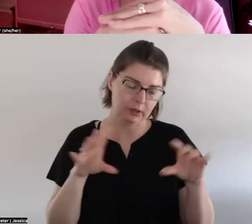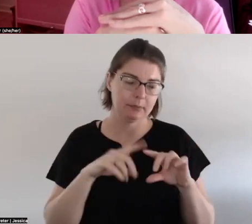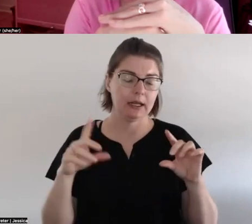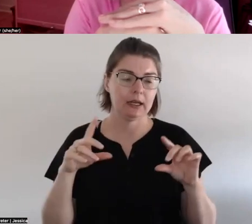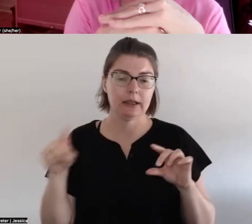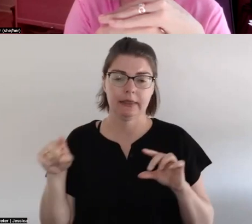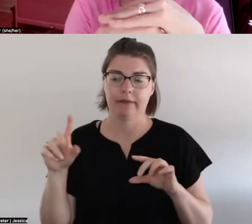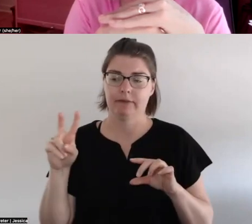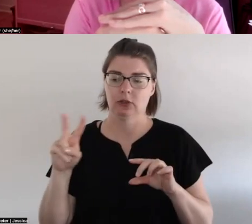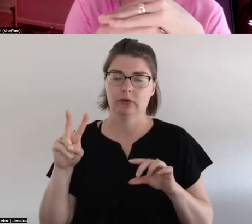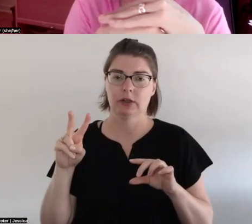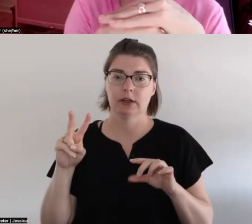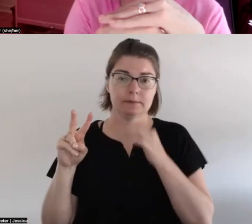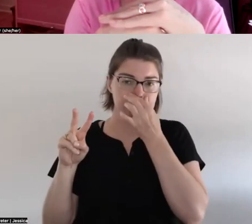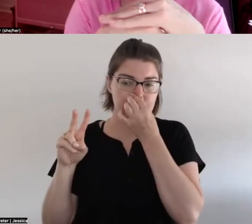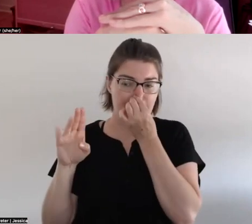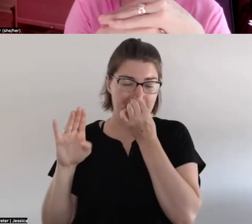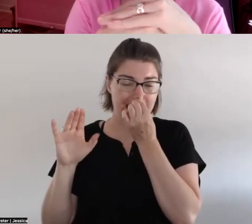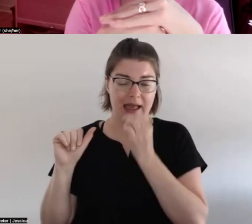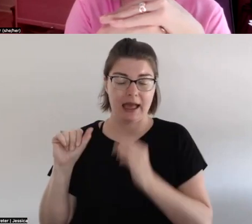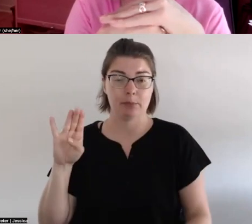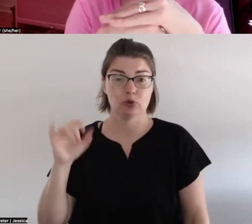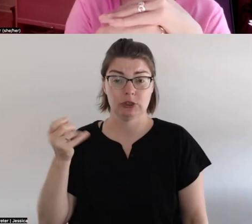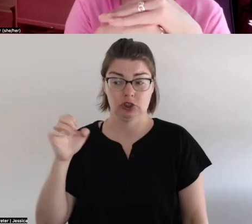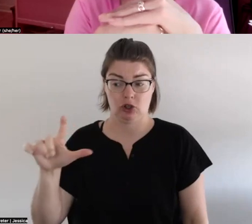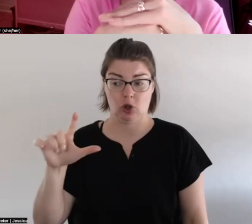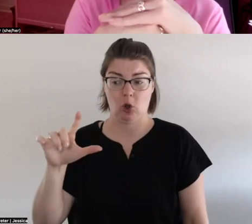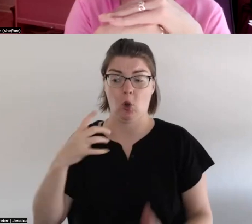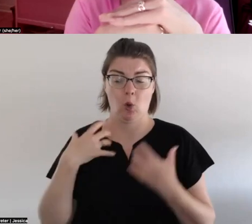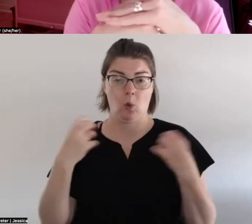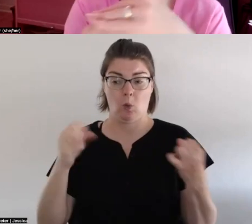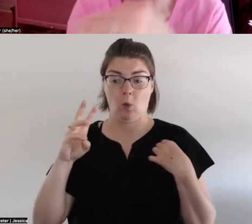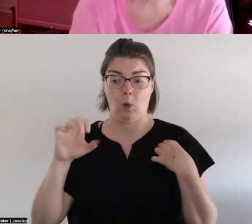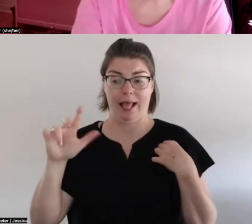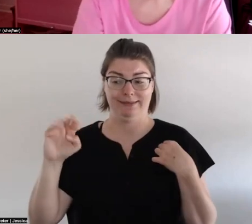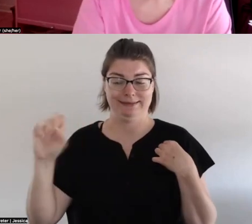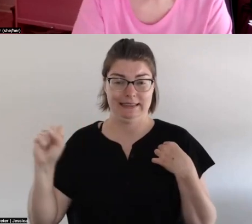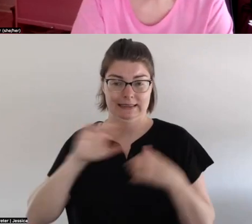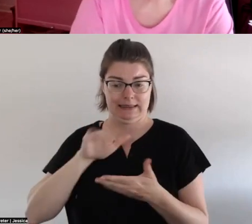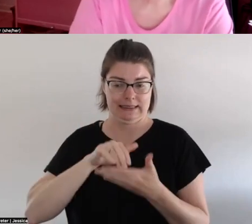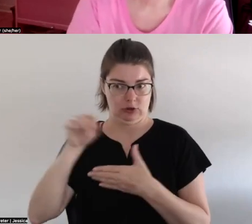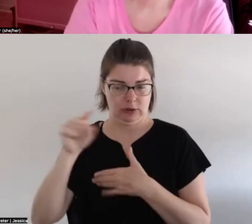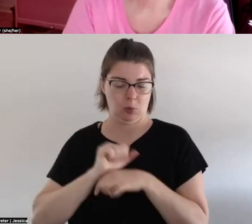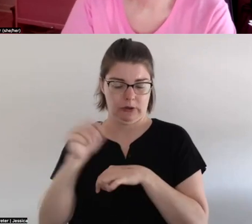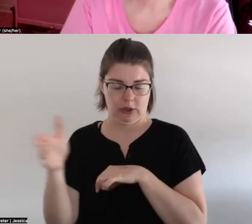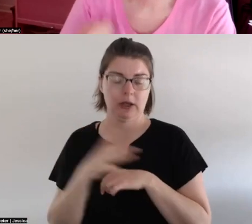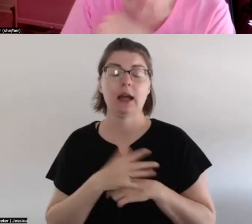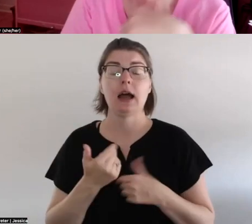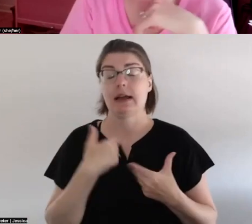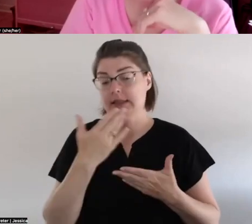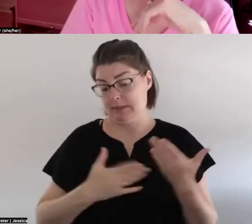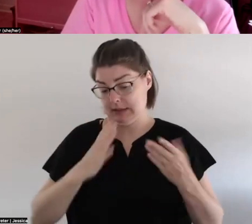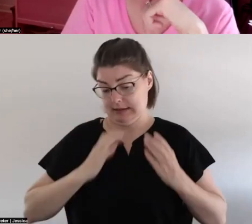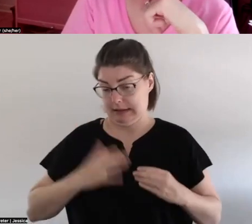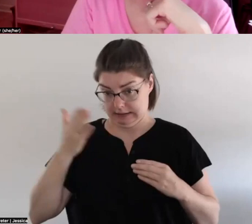aboriginal wellness center and um i had clients who